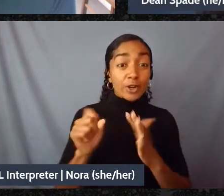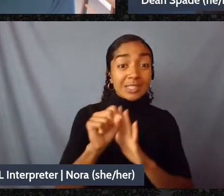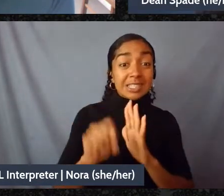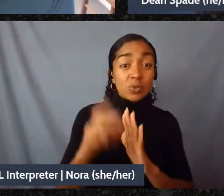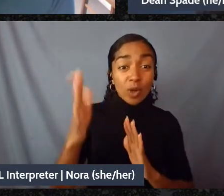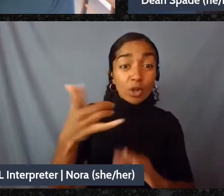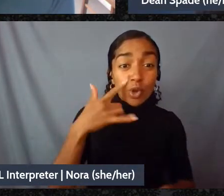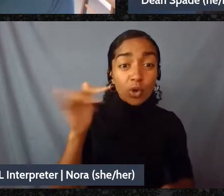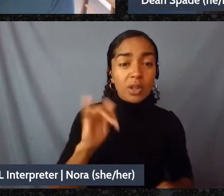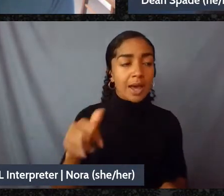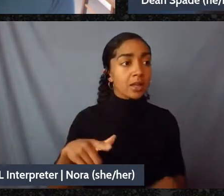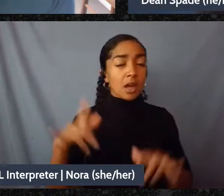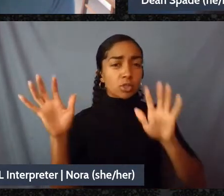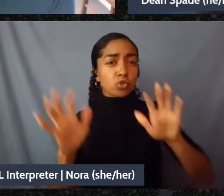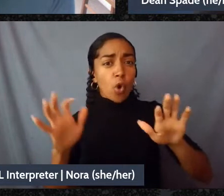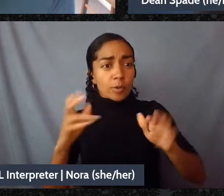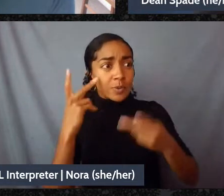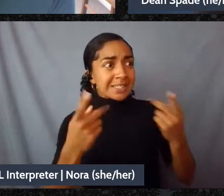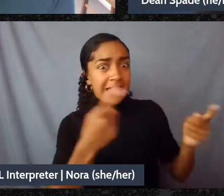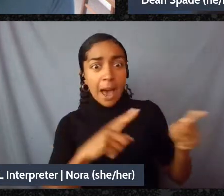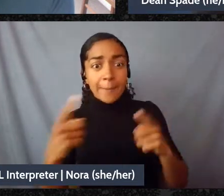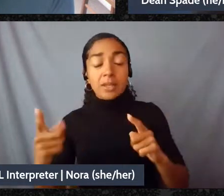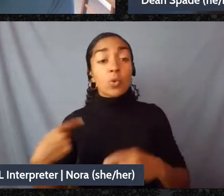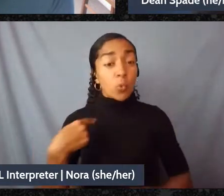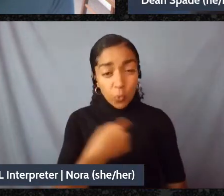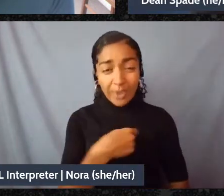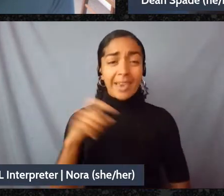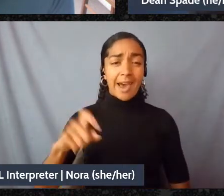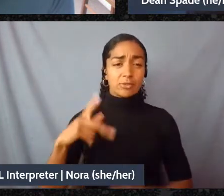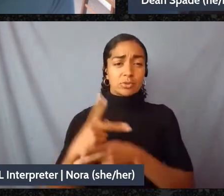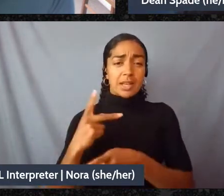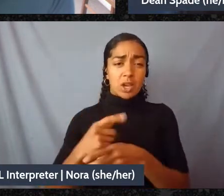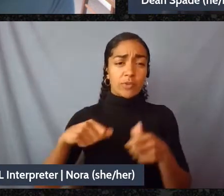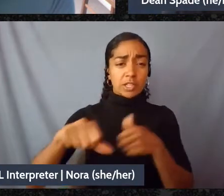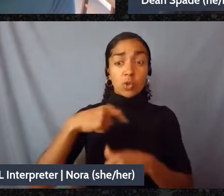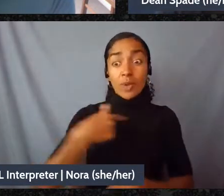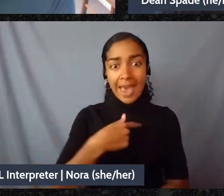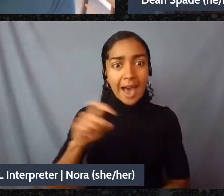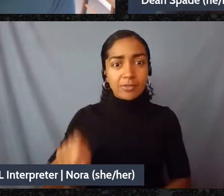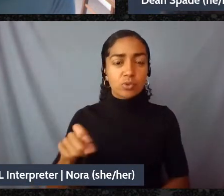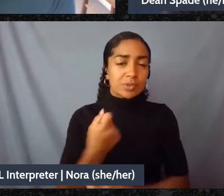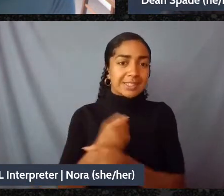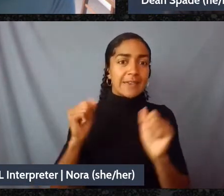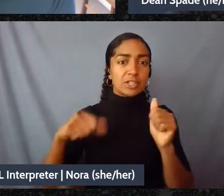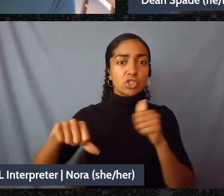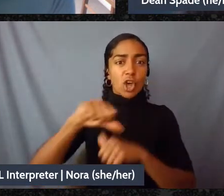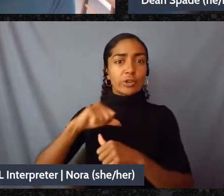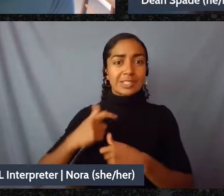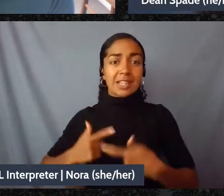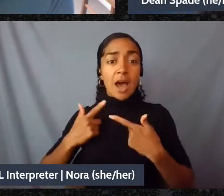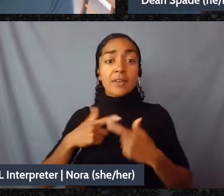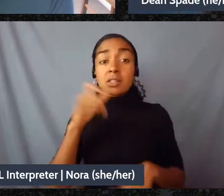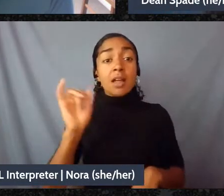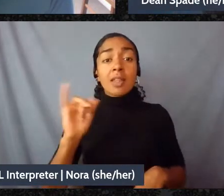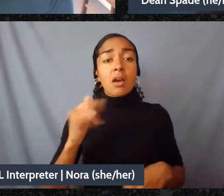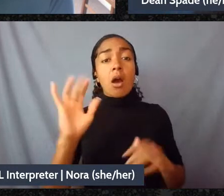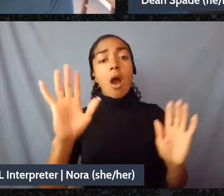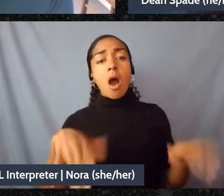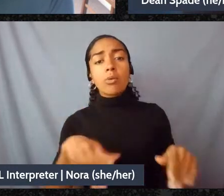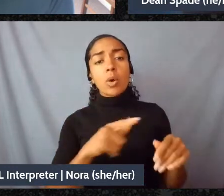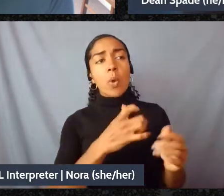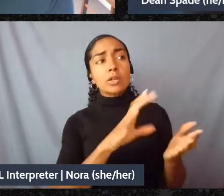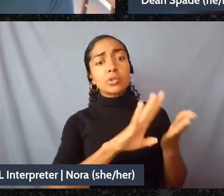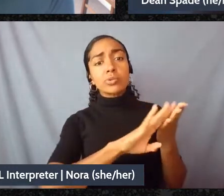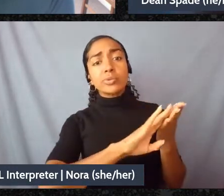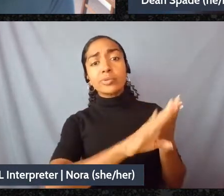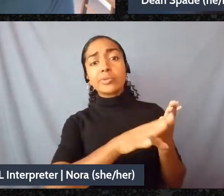happening with COVID like we have to save each other's lives it's not like we can be like we don't want to let them off the hook so we'll just wait around and hope that something comes down I